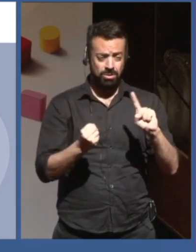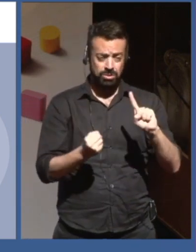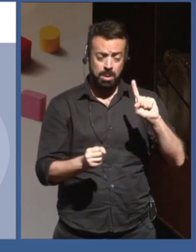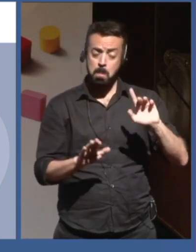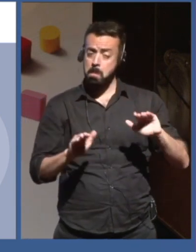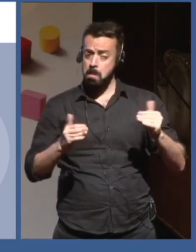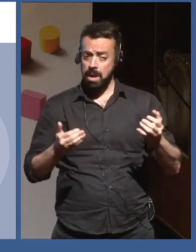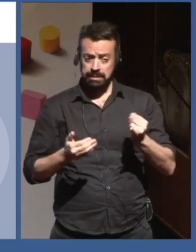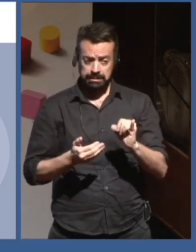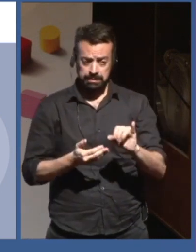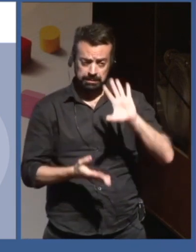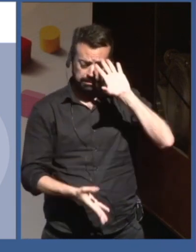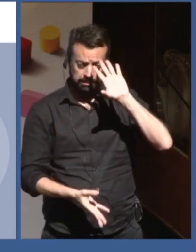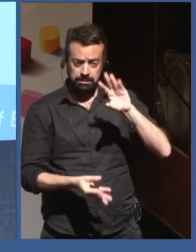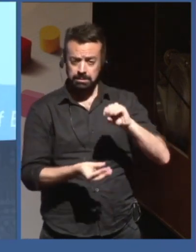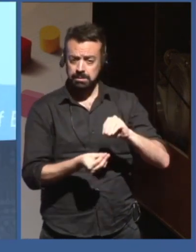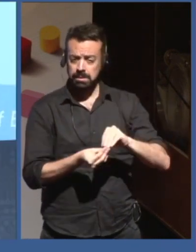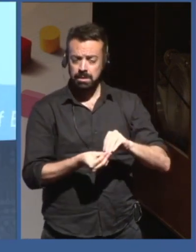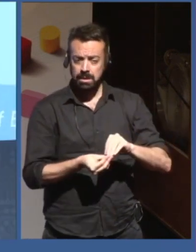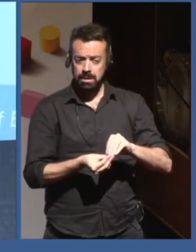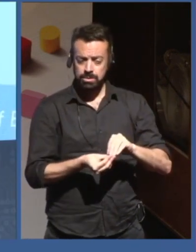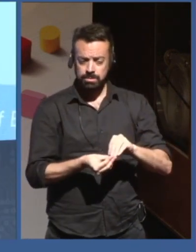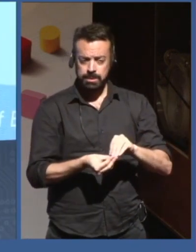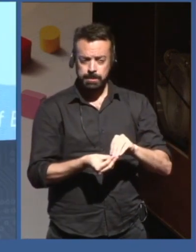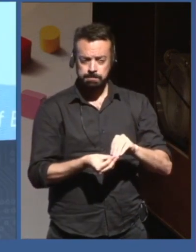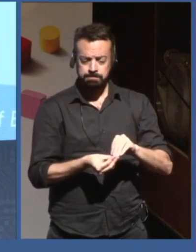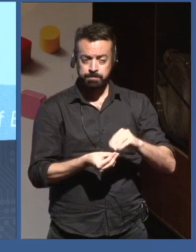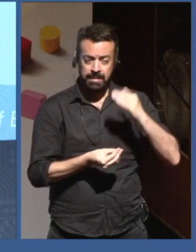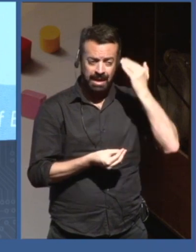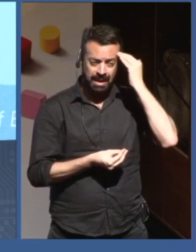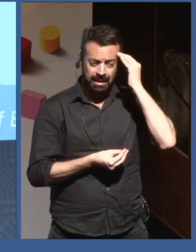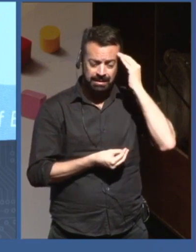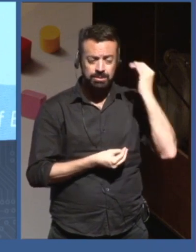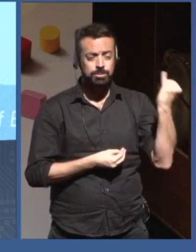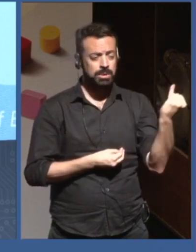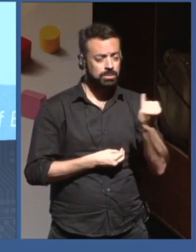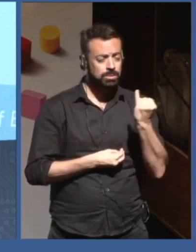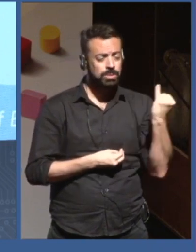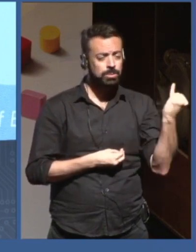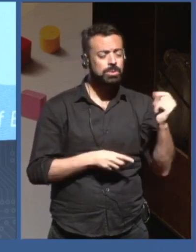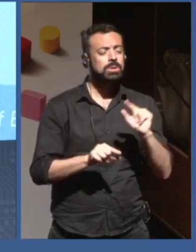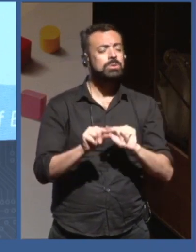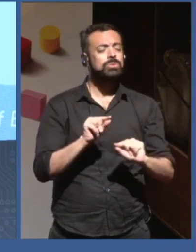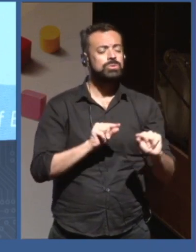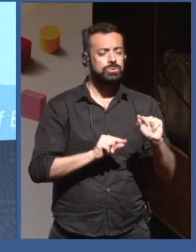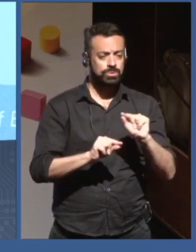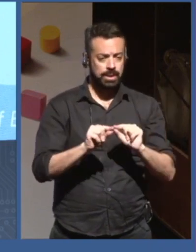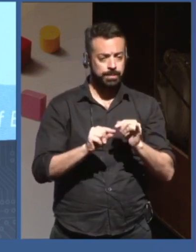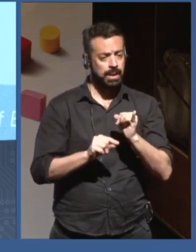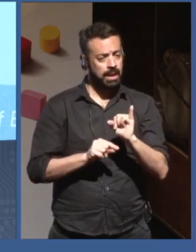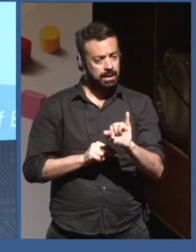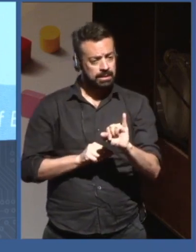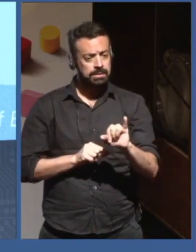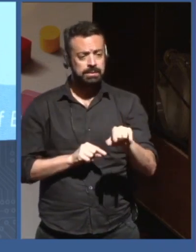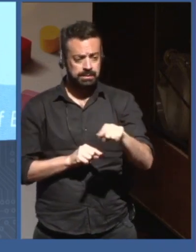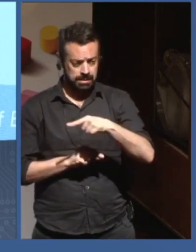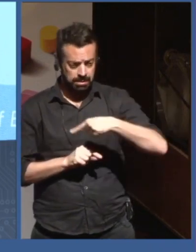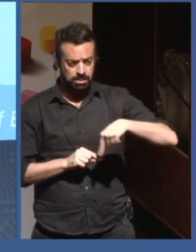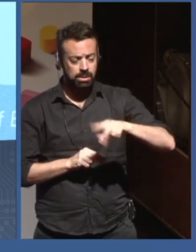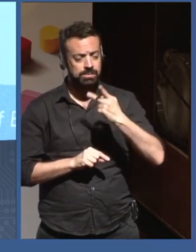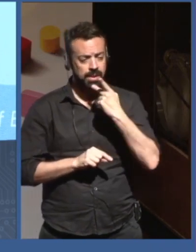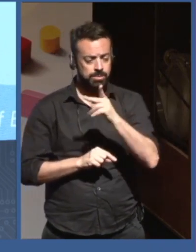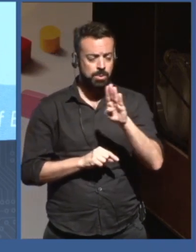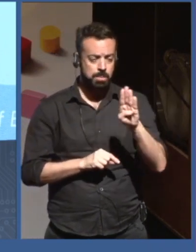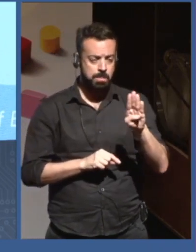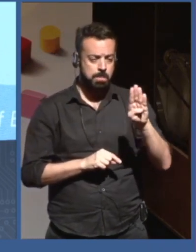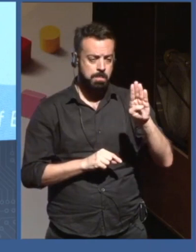And I think what is important to understand, for starters, is that so when we talk about big data and AI, it's not just about large